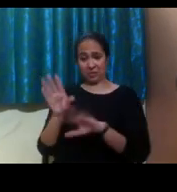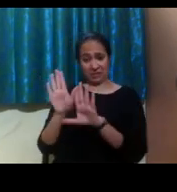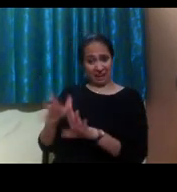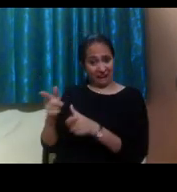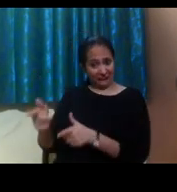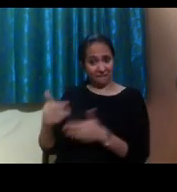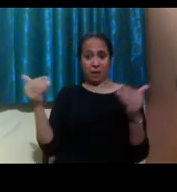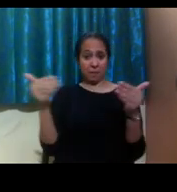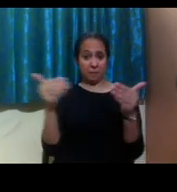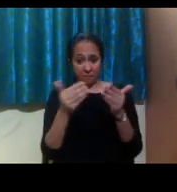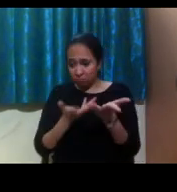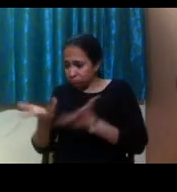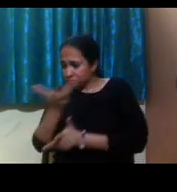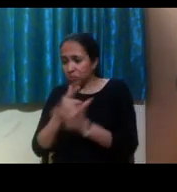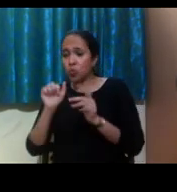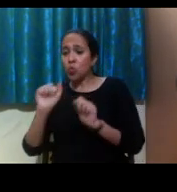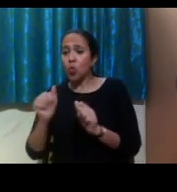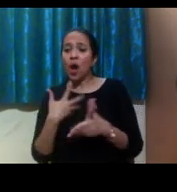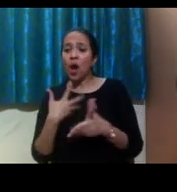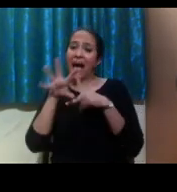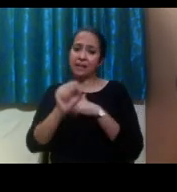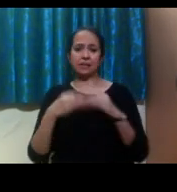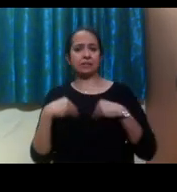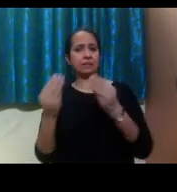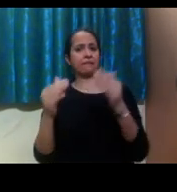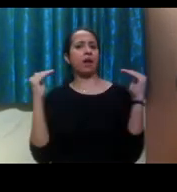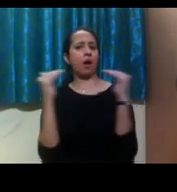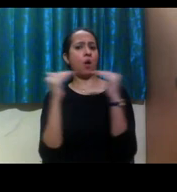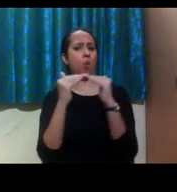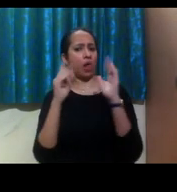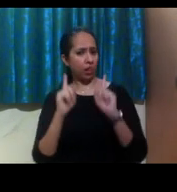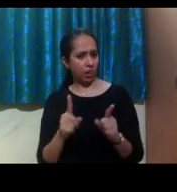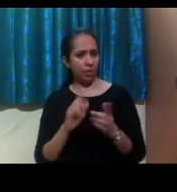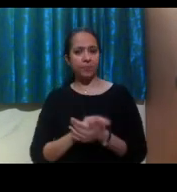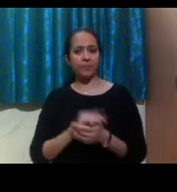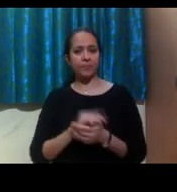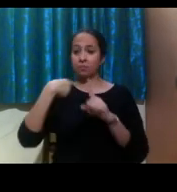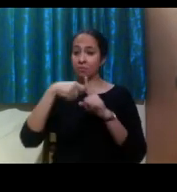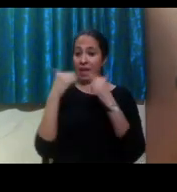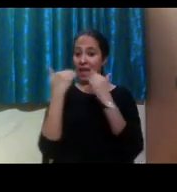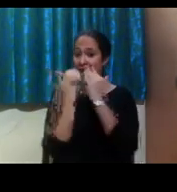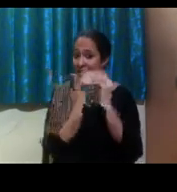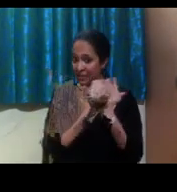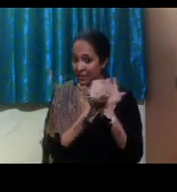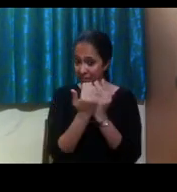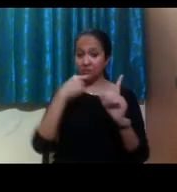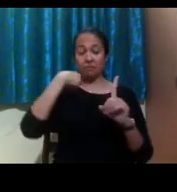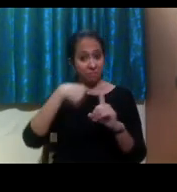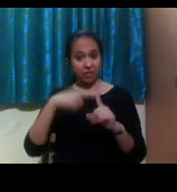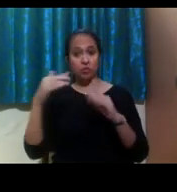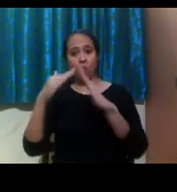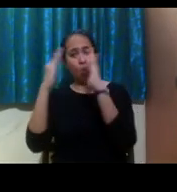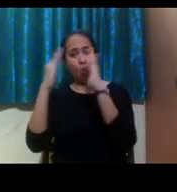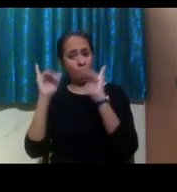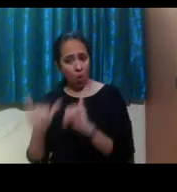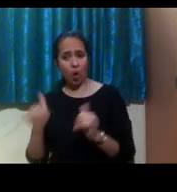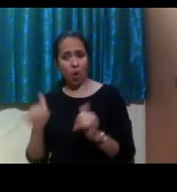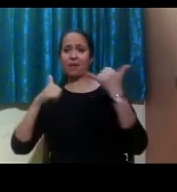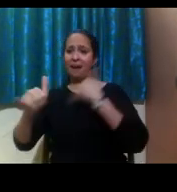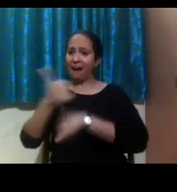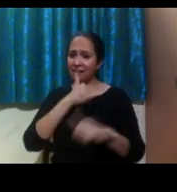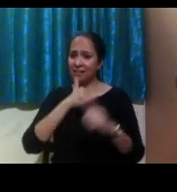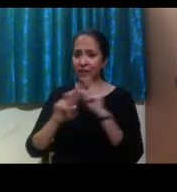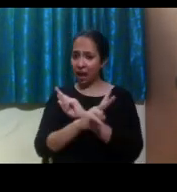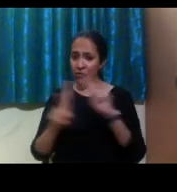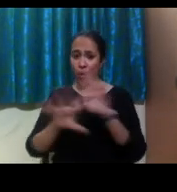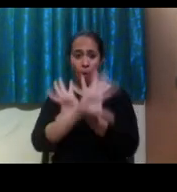to make sure that you have equal access in your academics, but also your housing and your activities. And I want to make sure you